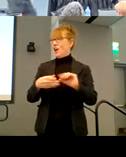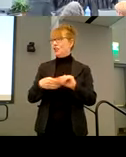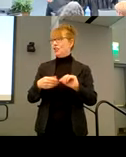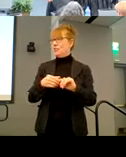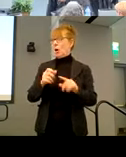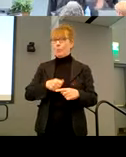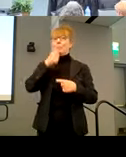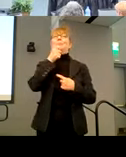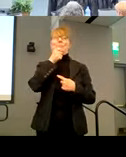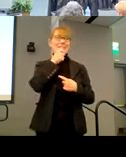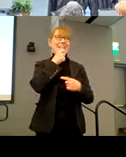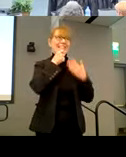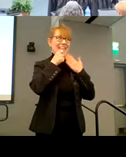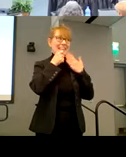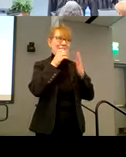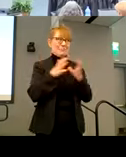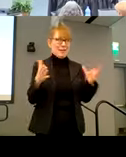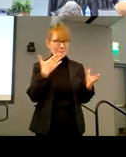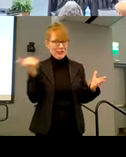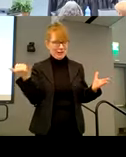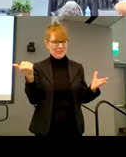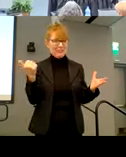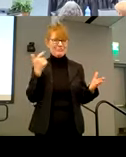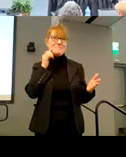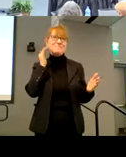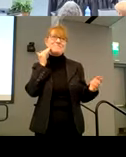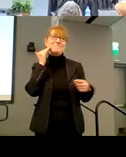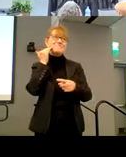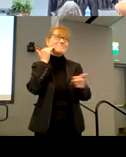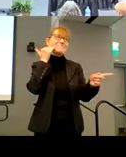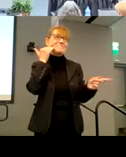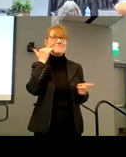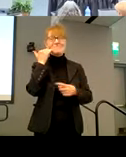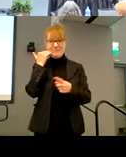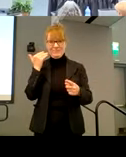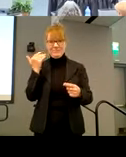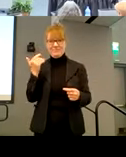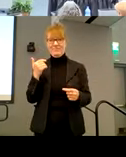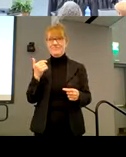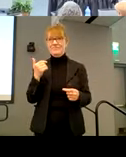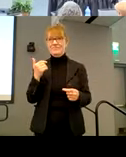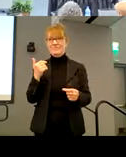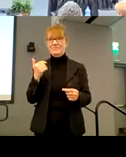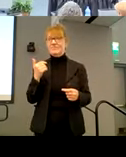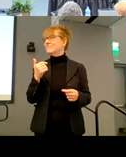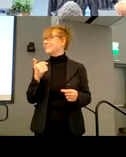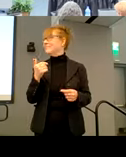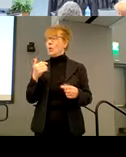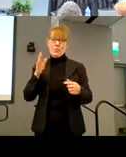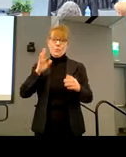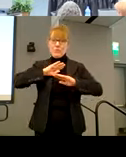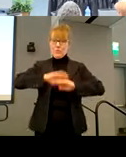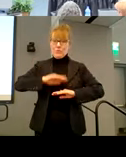Oh, hey, that's much better. Thank you. Um, see, now we don't have to scream. Um, so as Lainey shared with us,